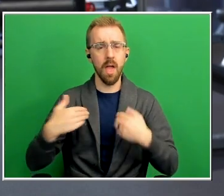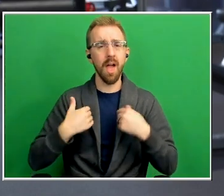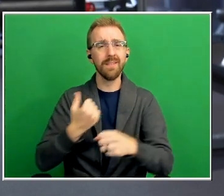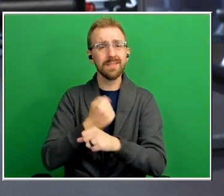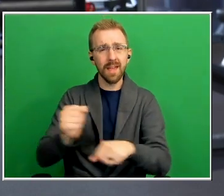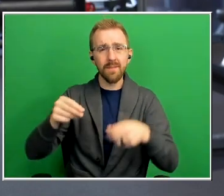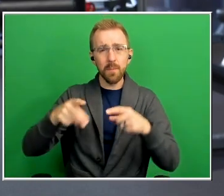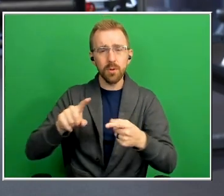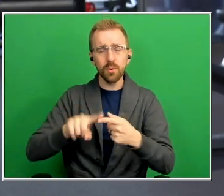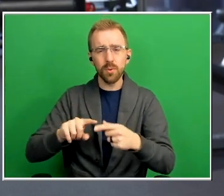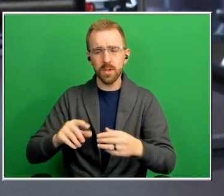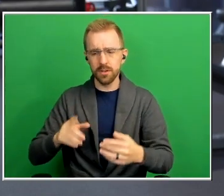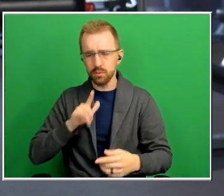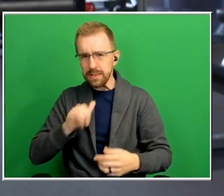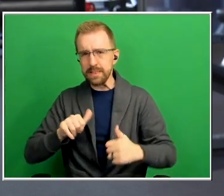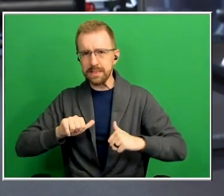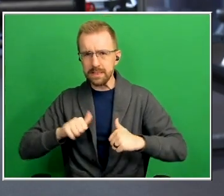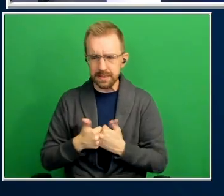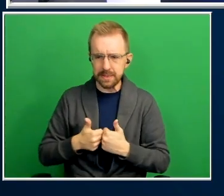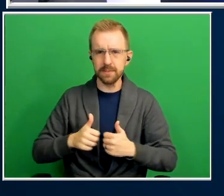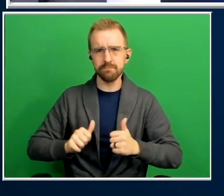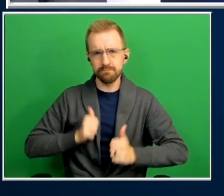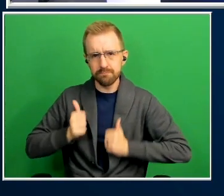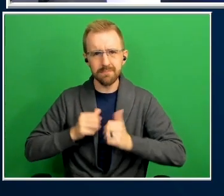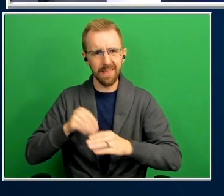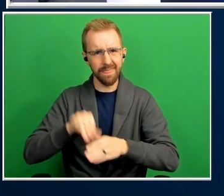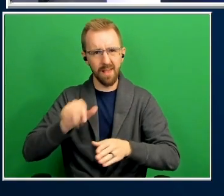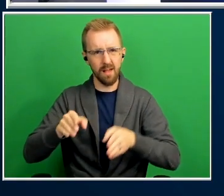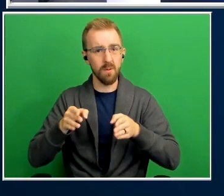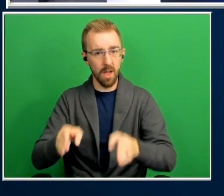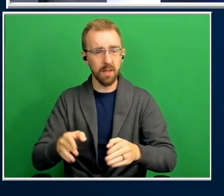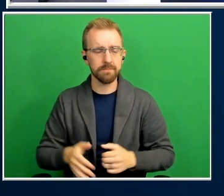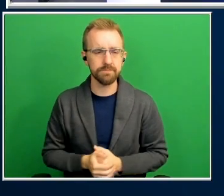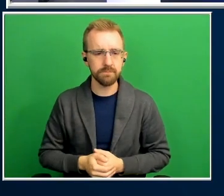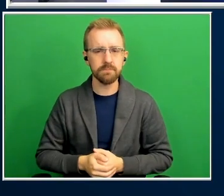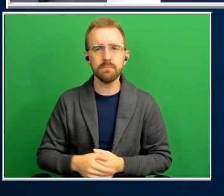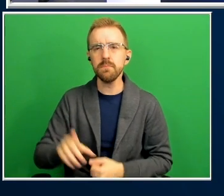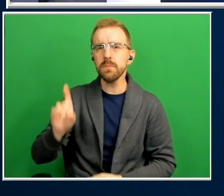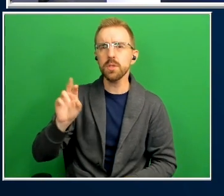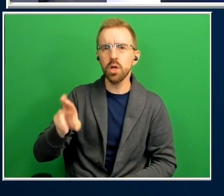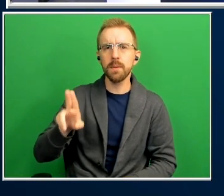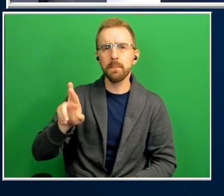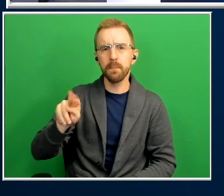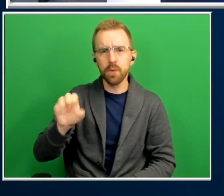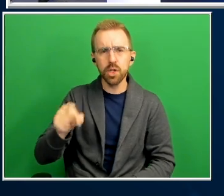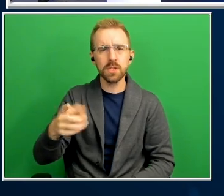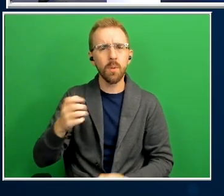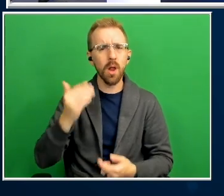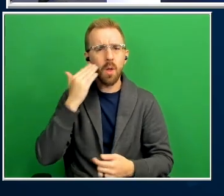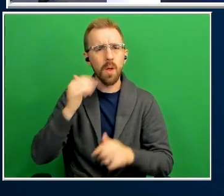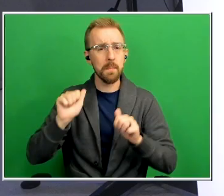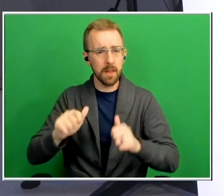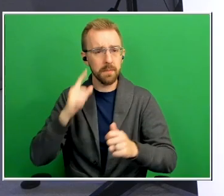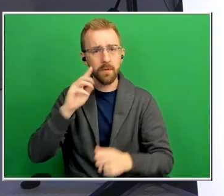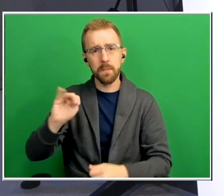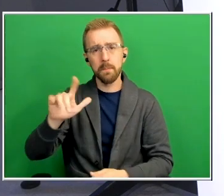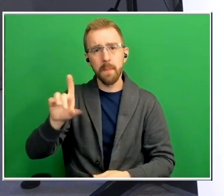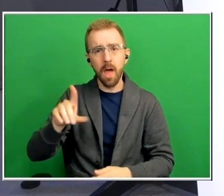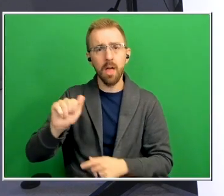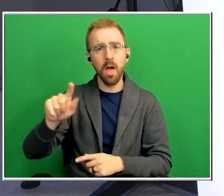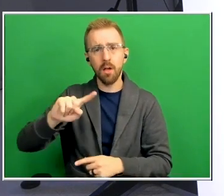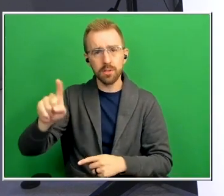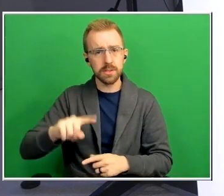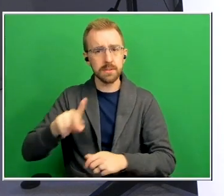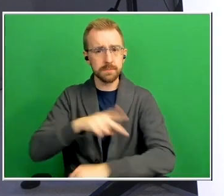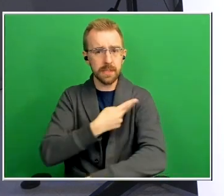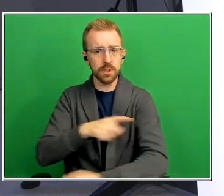in that in that manner dr burns yenning wants to know is it possible for mild alzheimer's patients to slow down brain